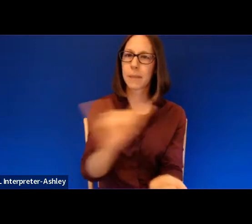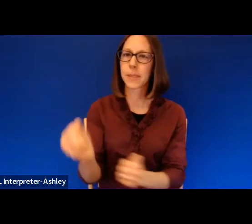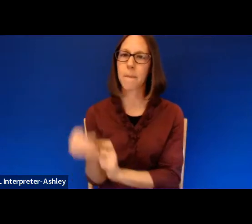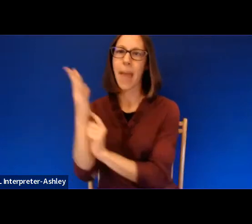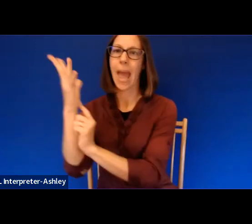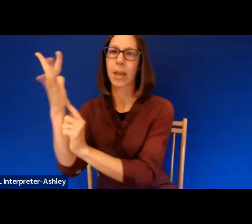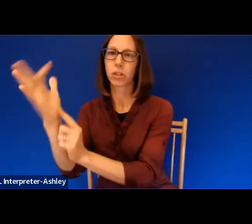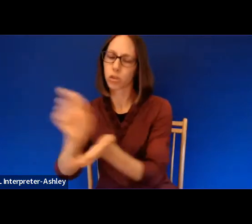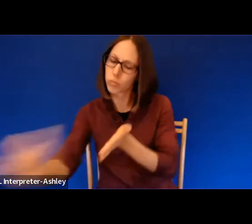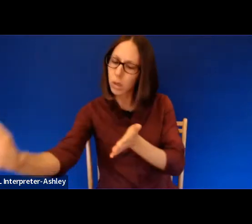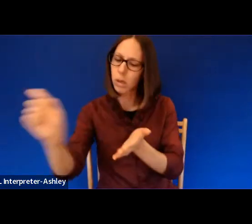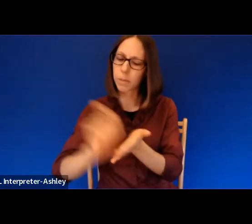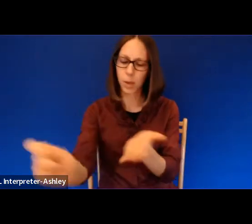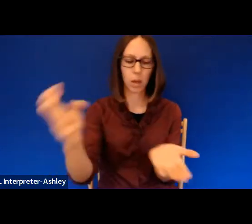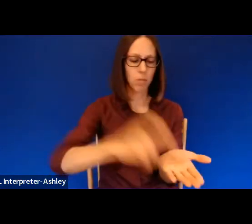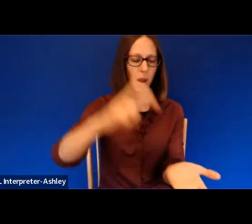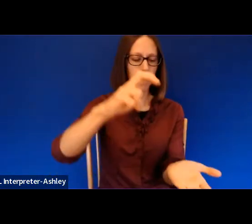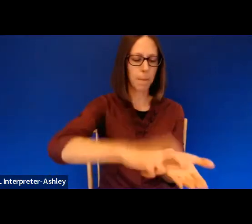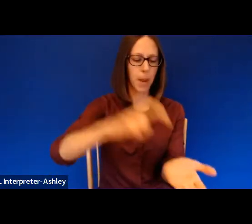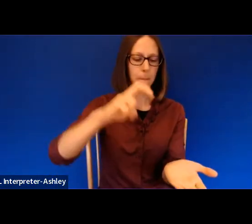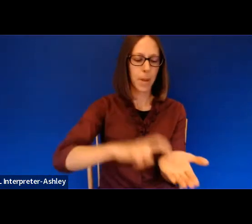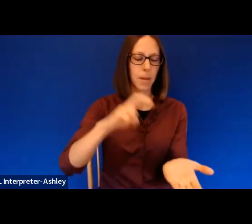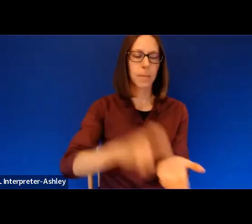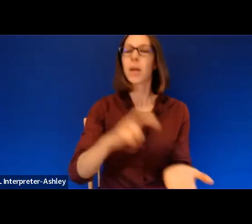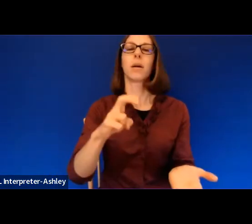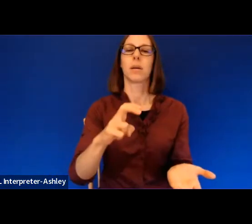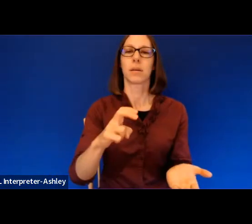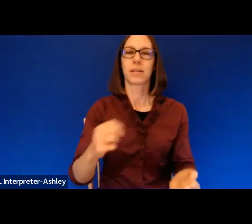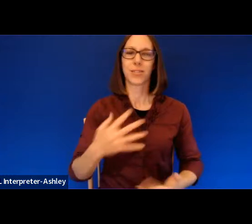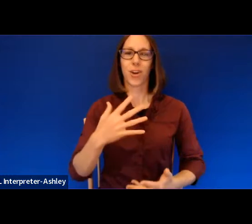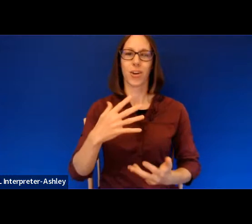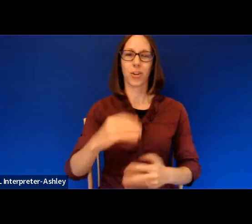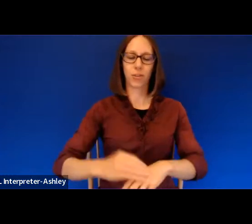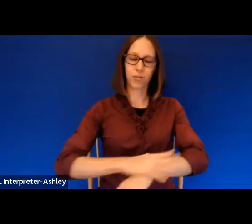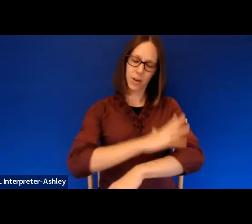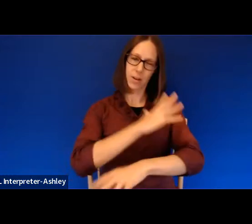hand, your arm startled into flame.